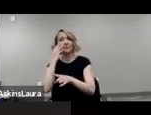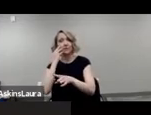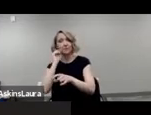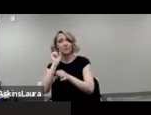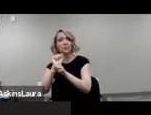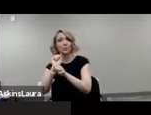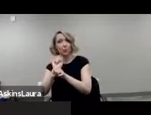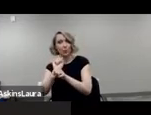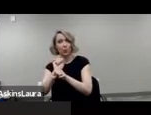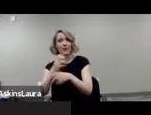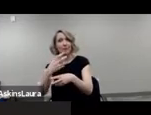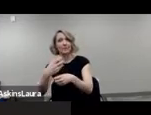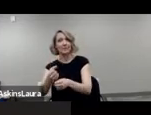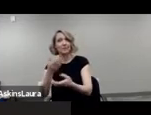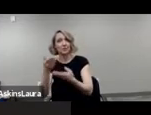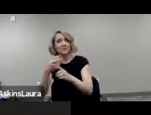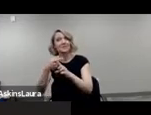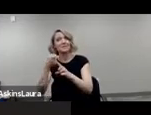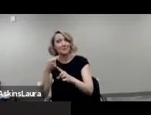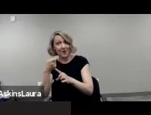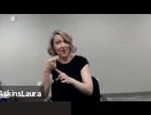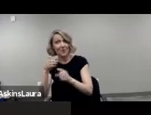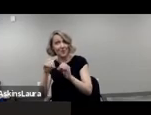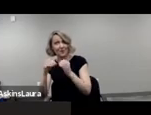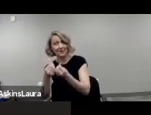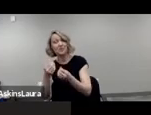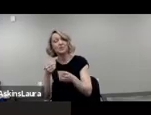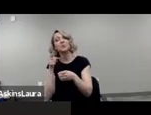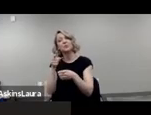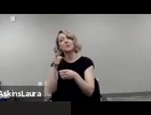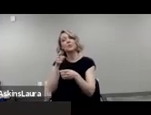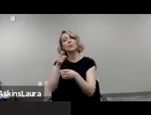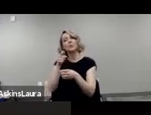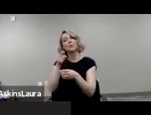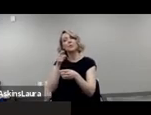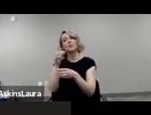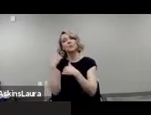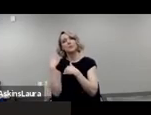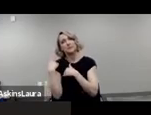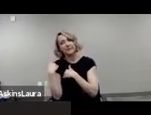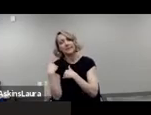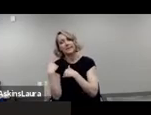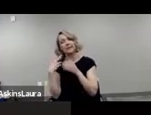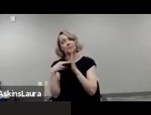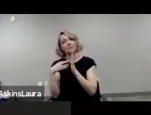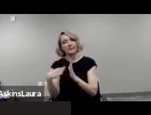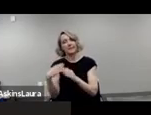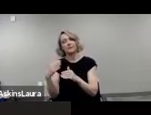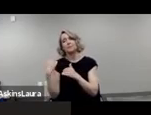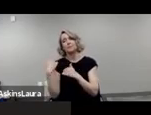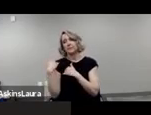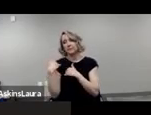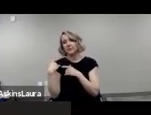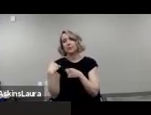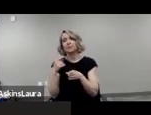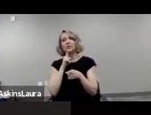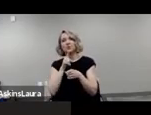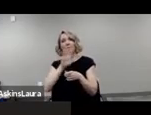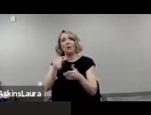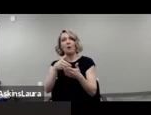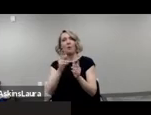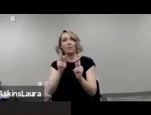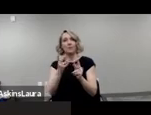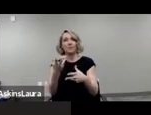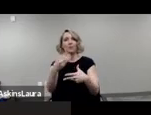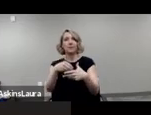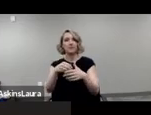is to engage the community and build advocacy networks within their locale to ensure that people are participating